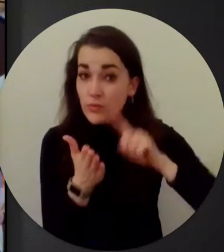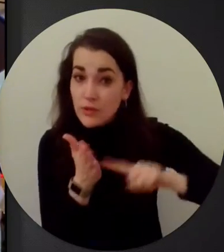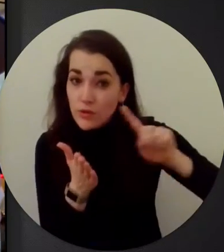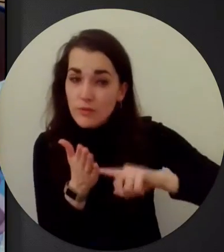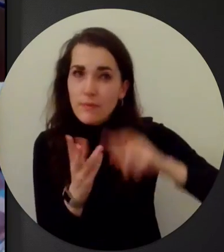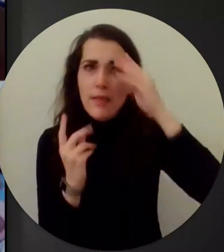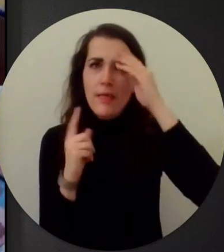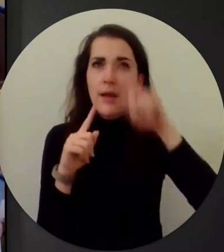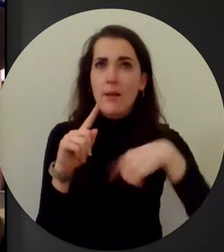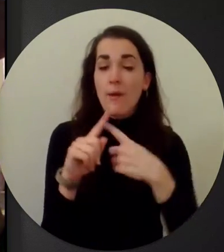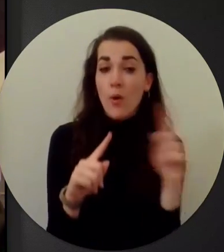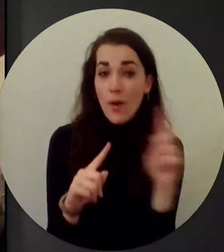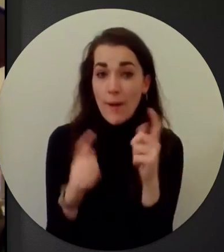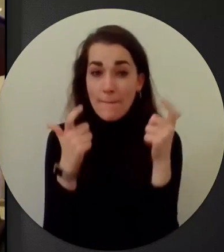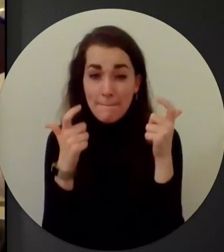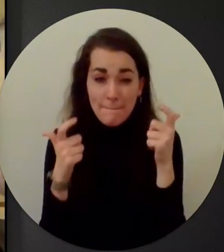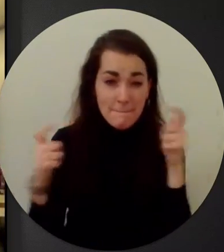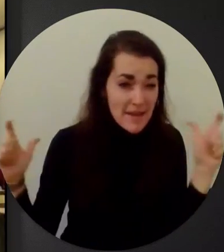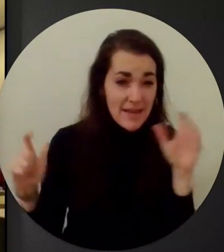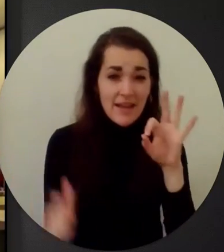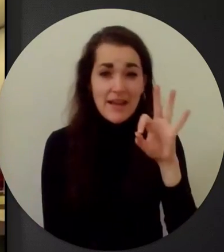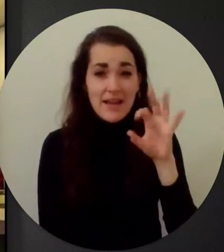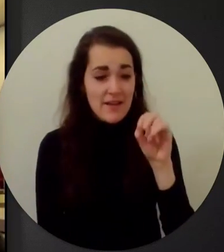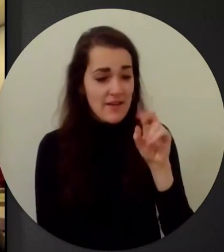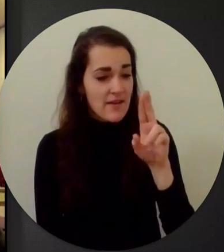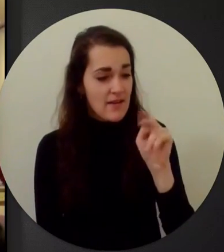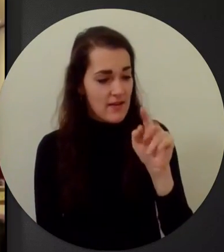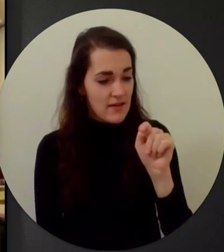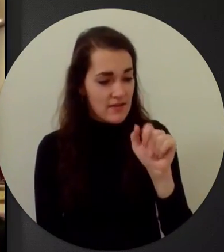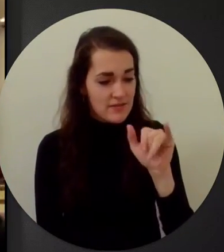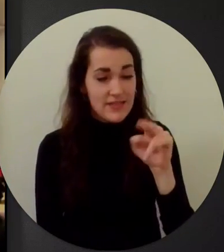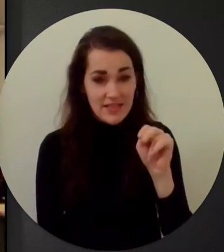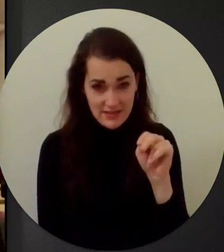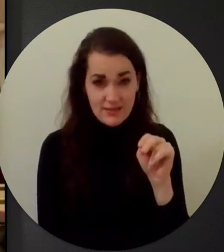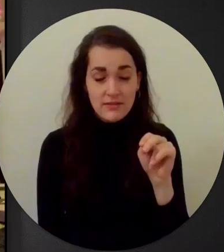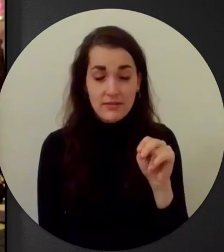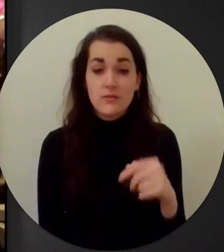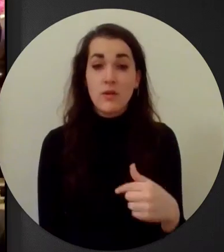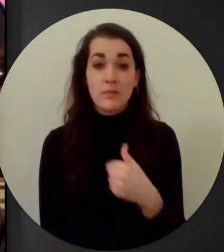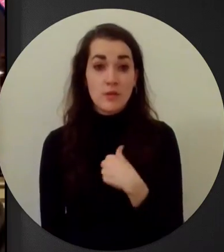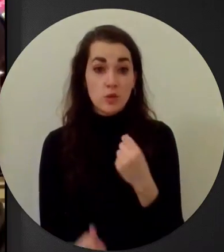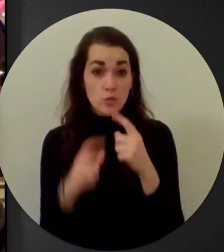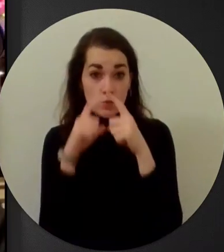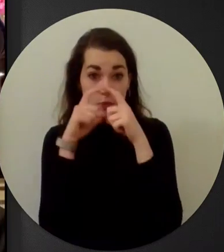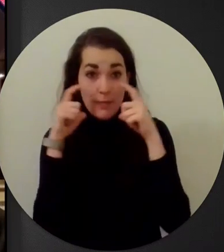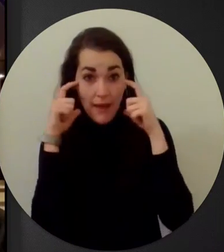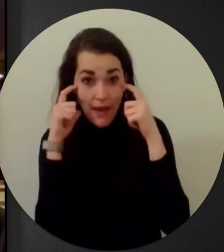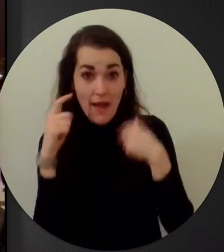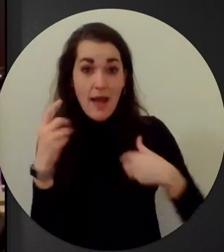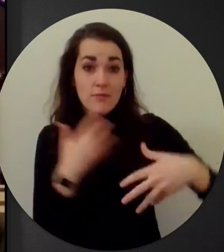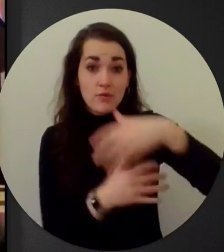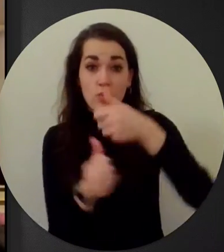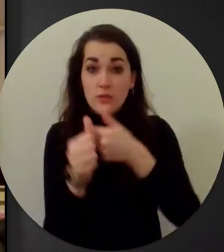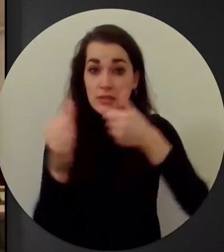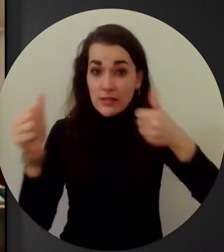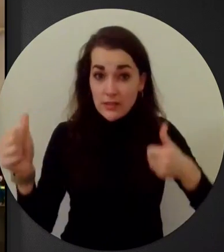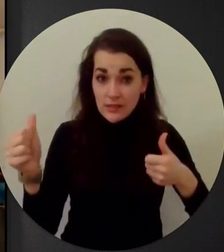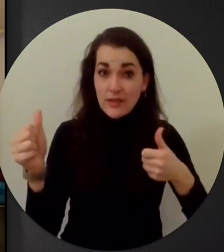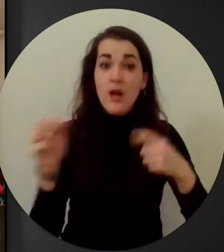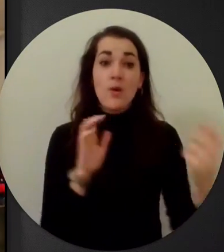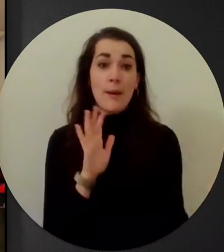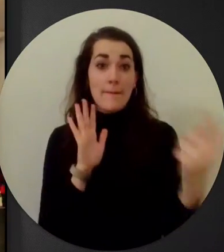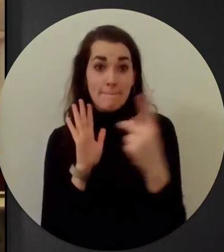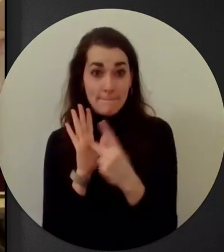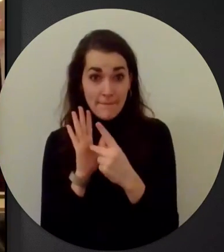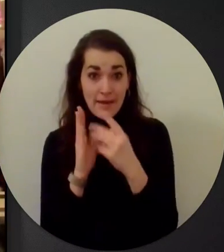Think about where I'll be. I'll be at a big fountain. Now I'm wearing my face mask. I'm socially distancing. And I will be self-quarantining